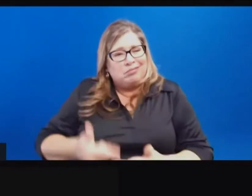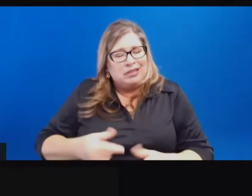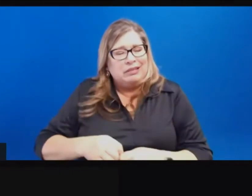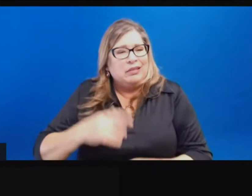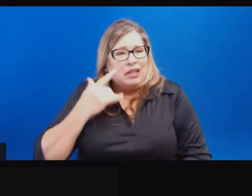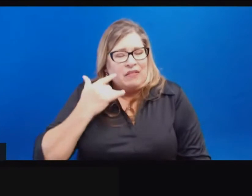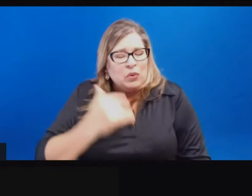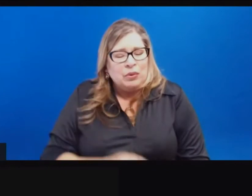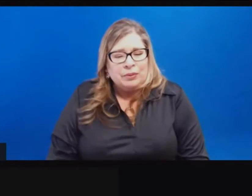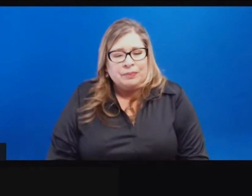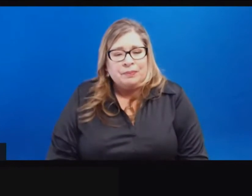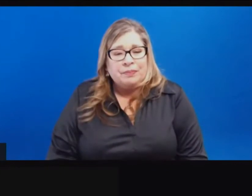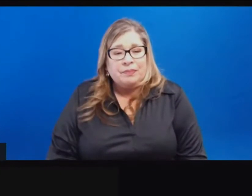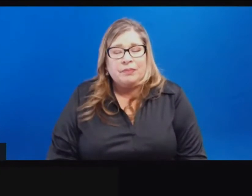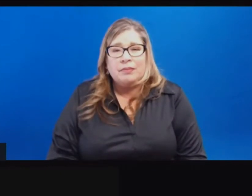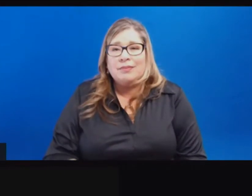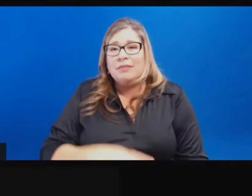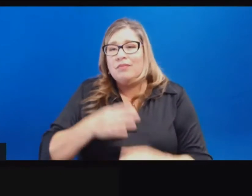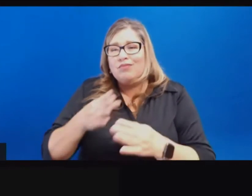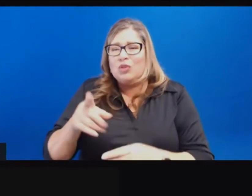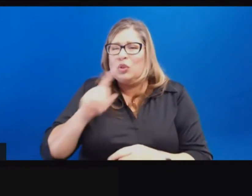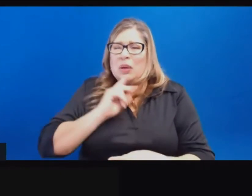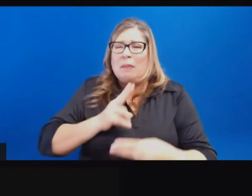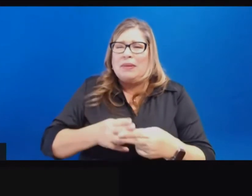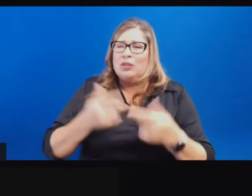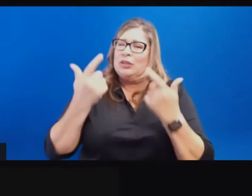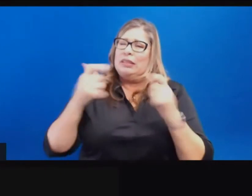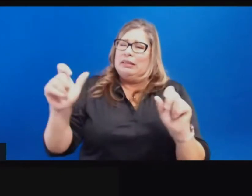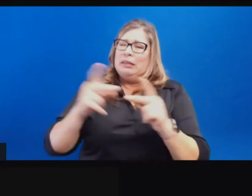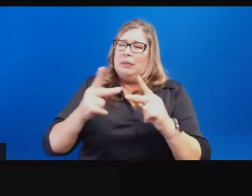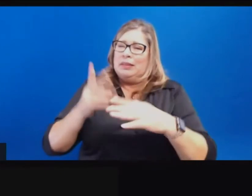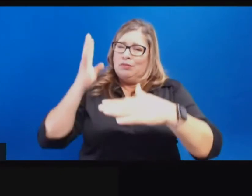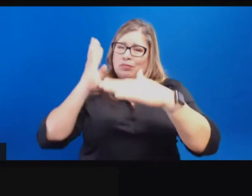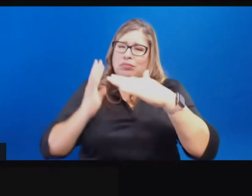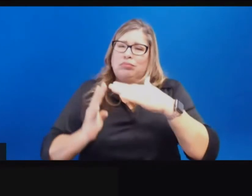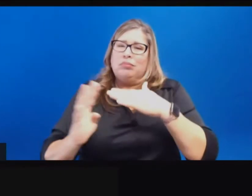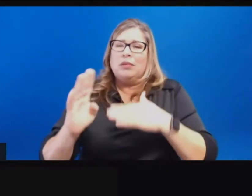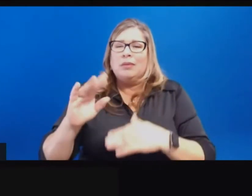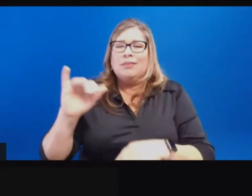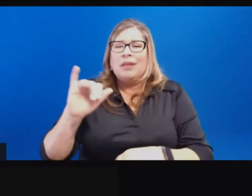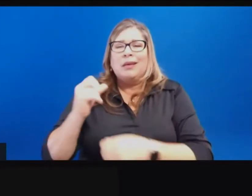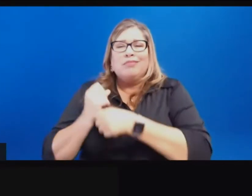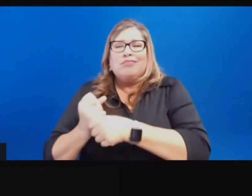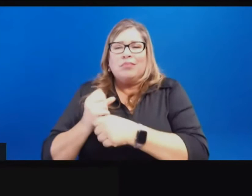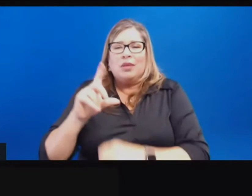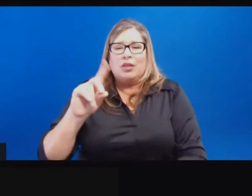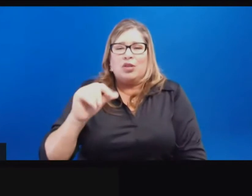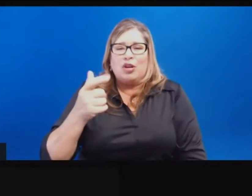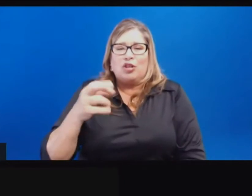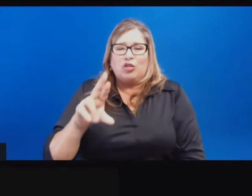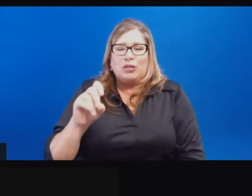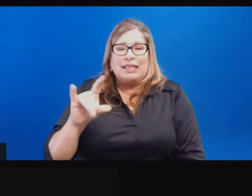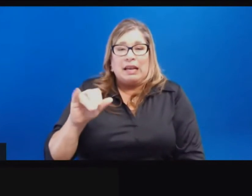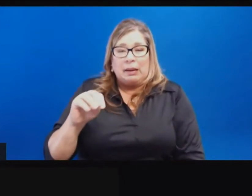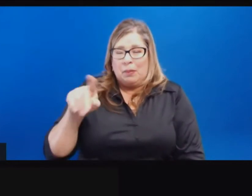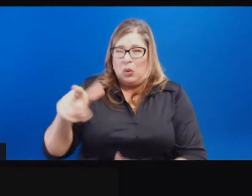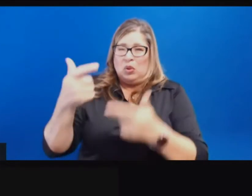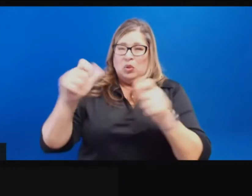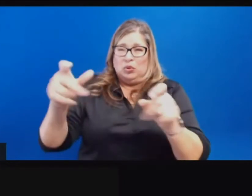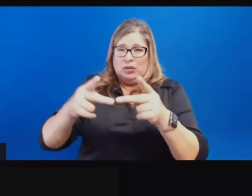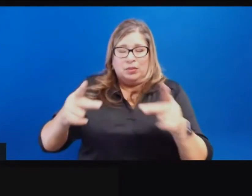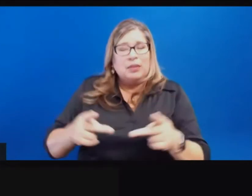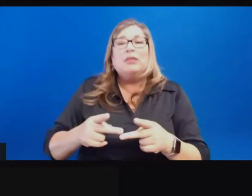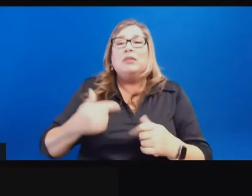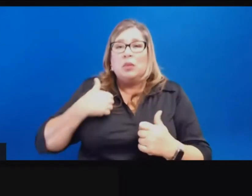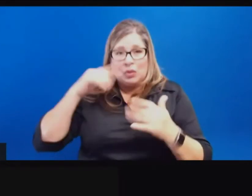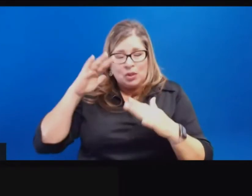to places like Dodger Stadium and Megasites, we're definitely looking forward to partnering with people to make sure that those sites are effective in